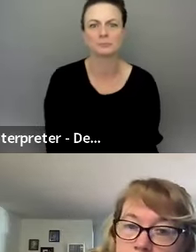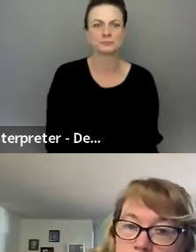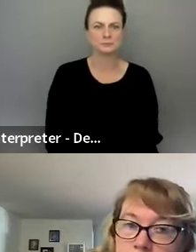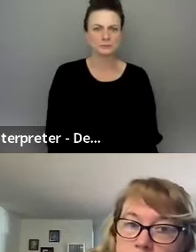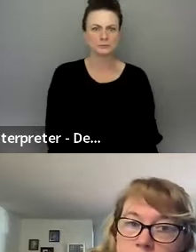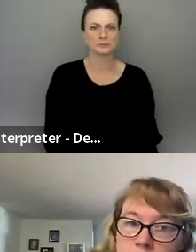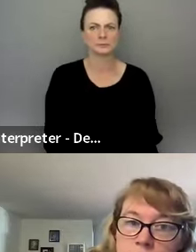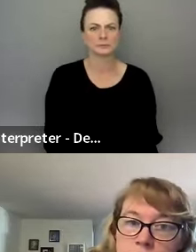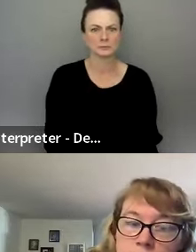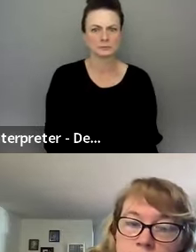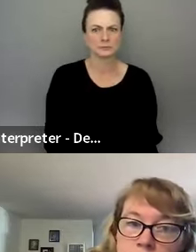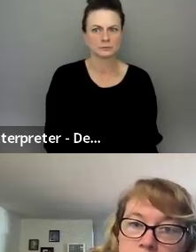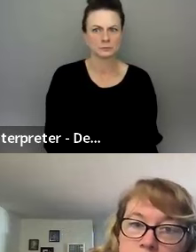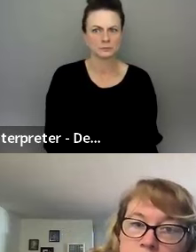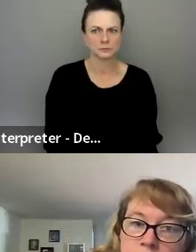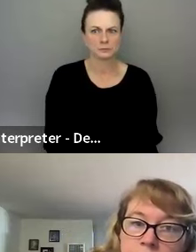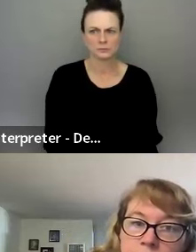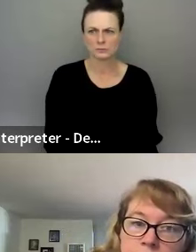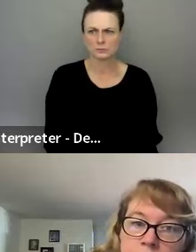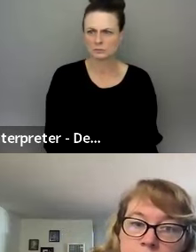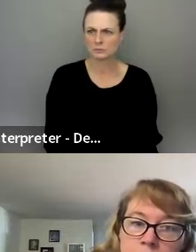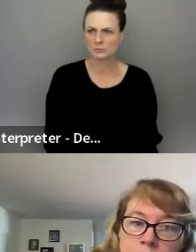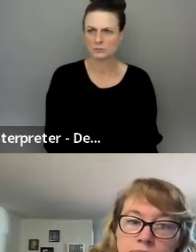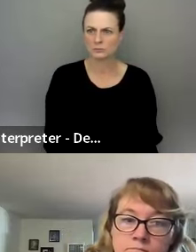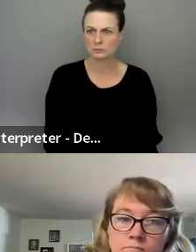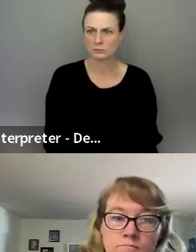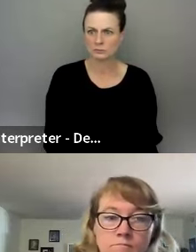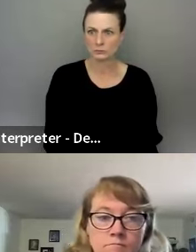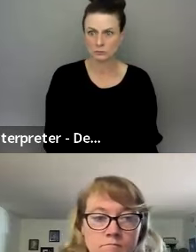Catherine. So, uh, Rob, are you confirmed a hundred percent?